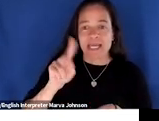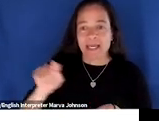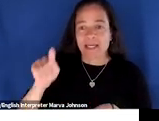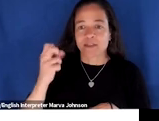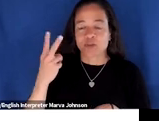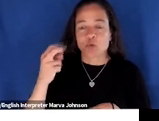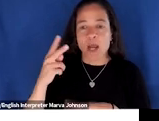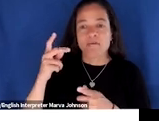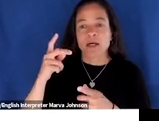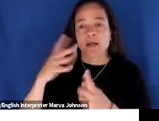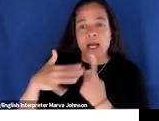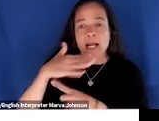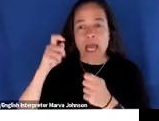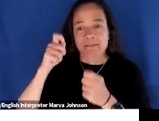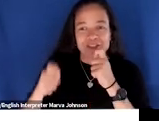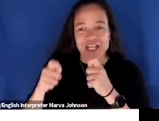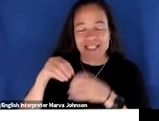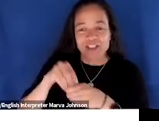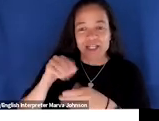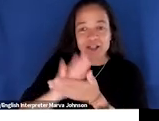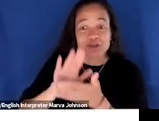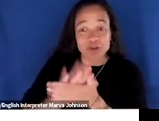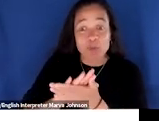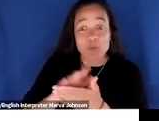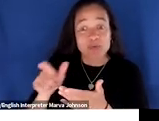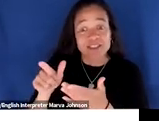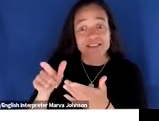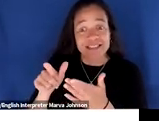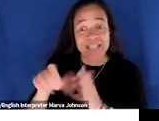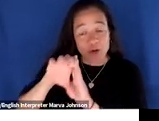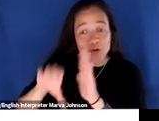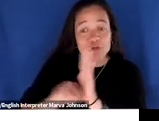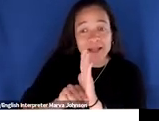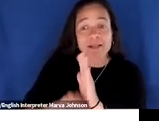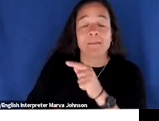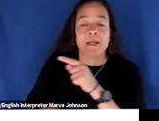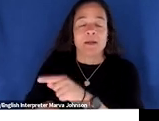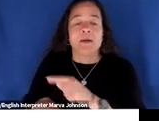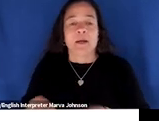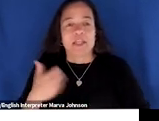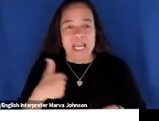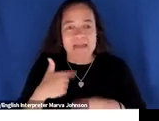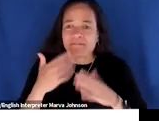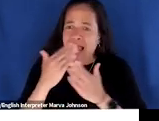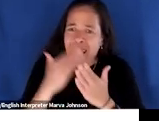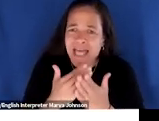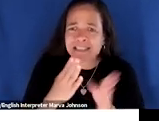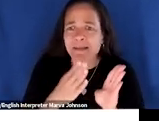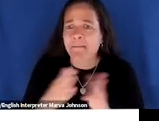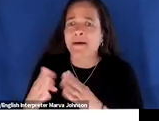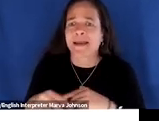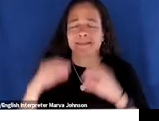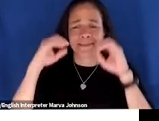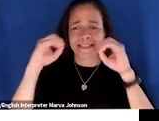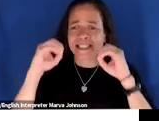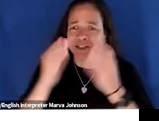and again i think tristan and cream are going to put in the chat they have as you can see here teaching resources and lesson plans and professional learning and